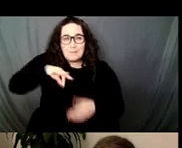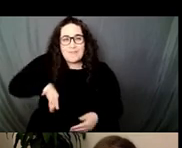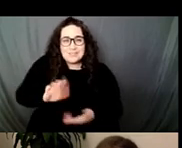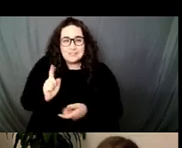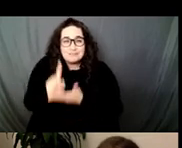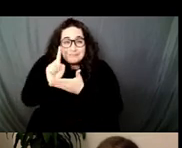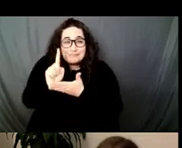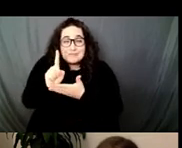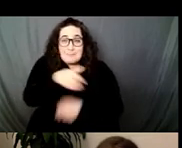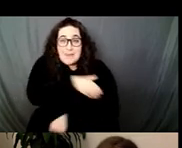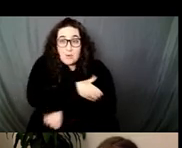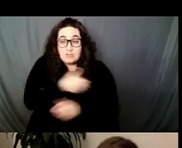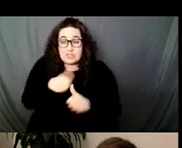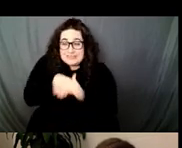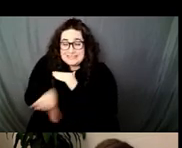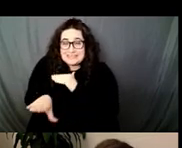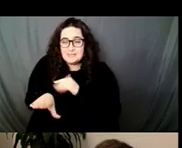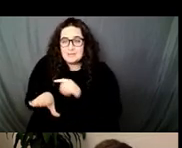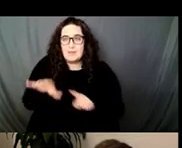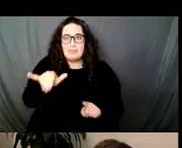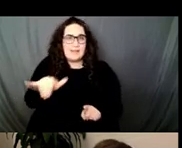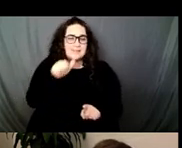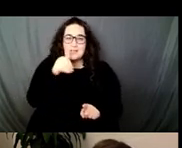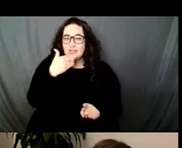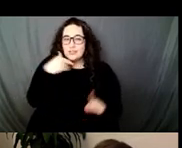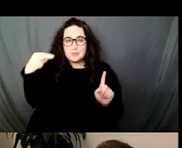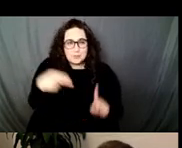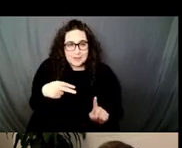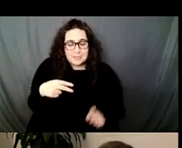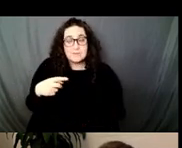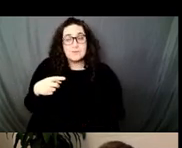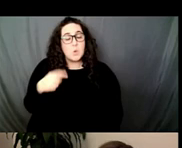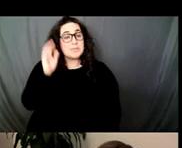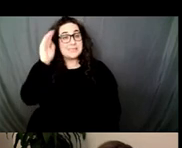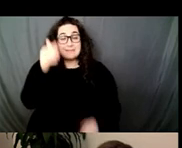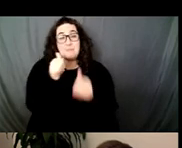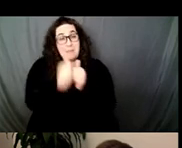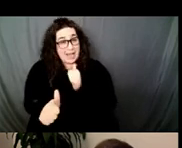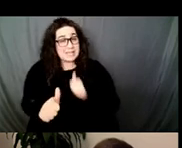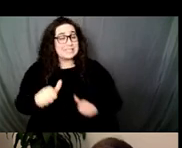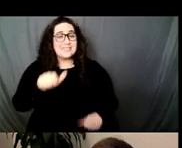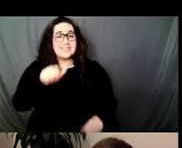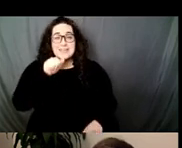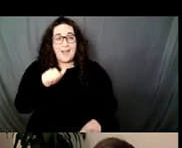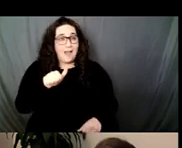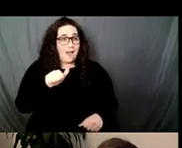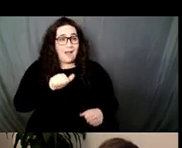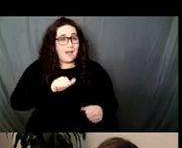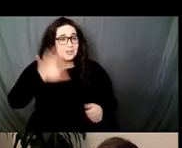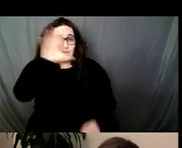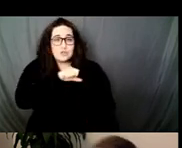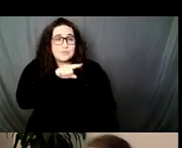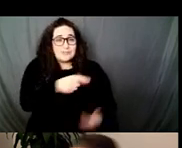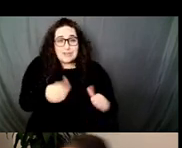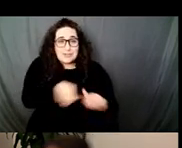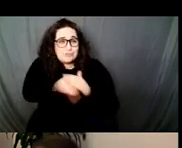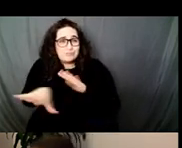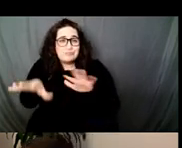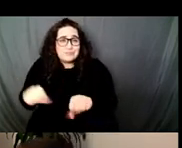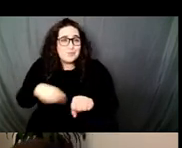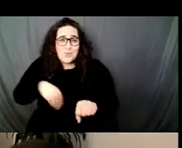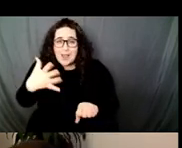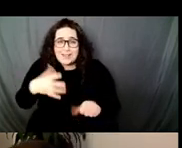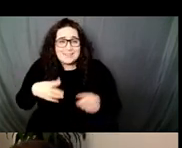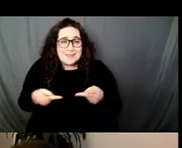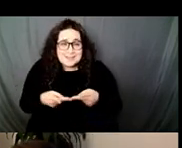Many of the critics and curators who actively guided the unlikely work of a gay Cuban HIV-positive refugee, later living with and dying